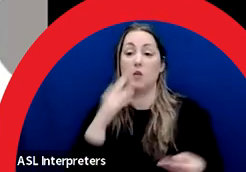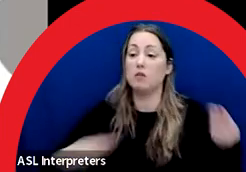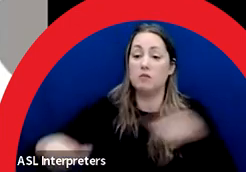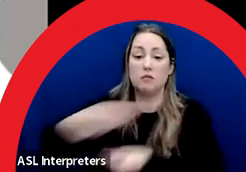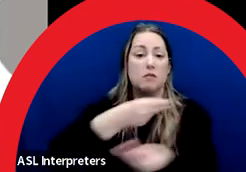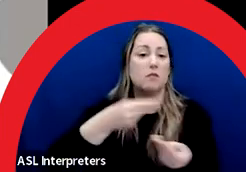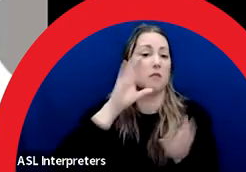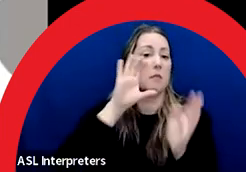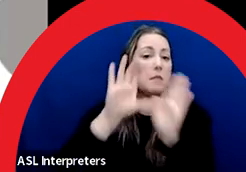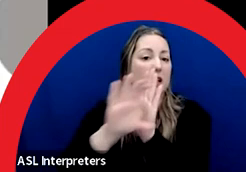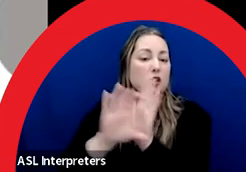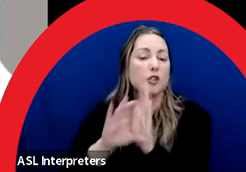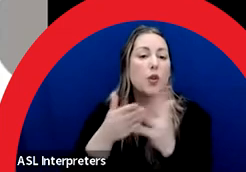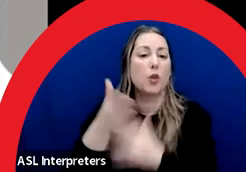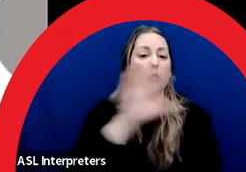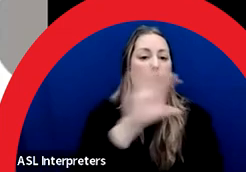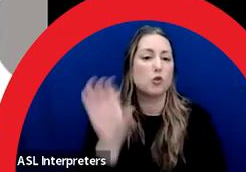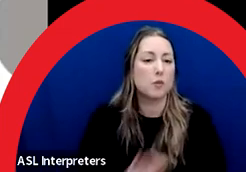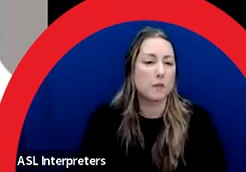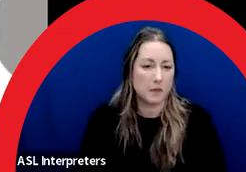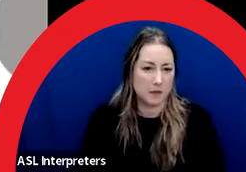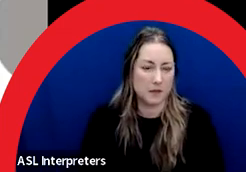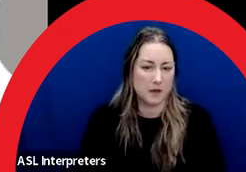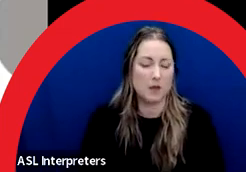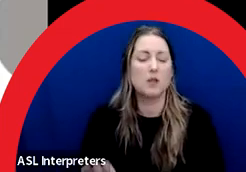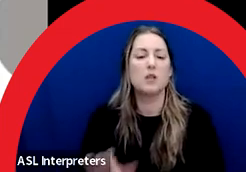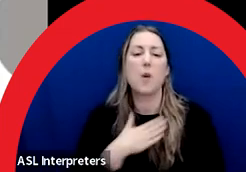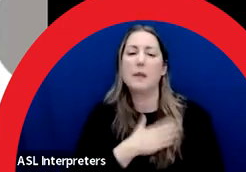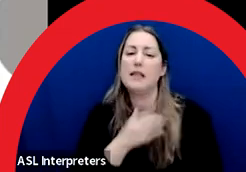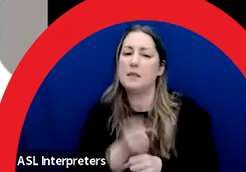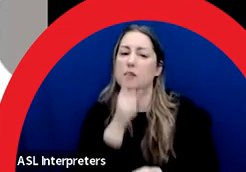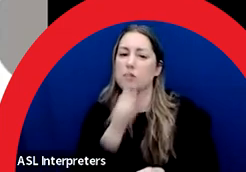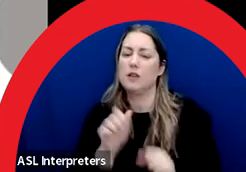So we ask you to submit images that are suited to the screen.